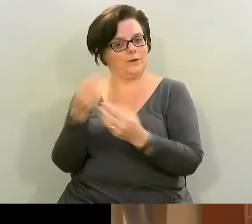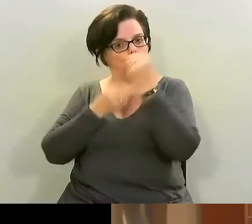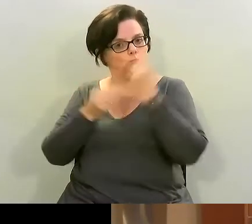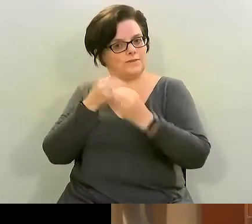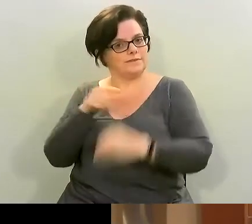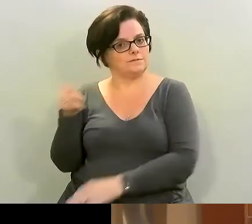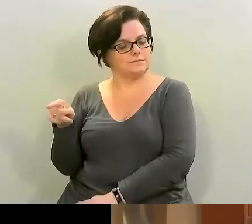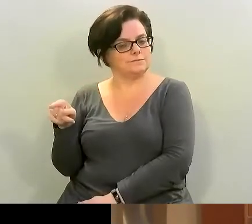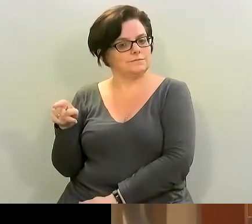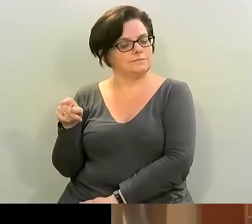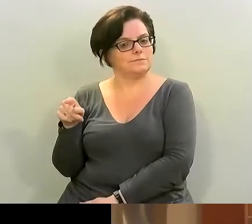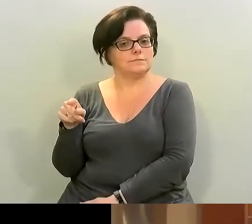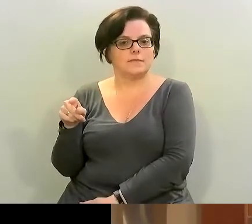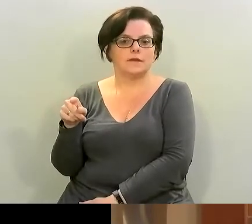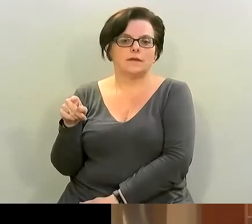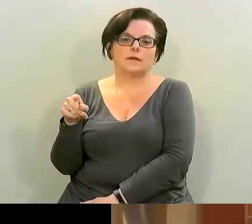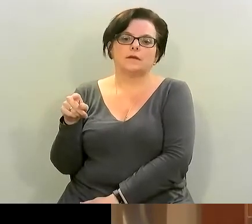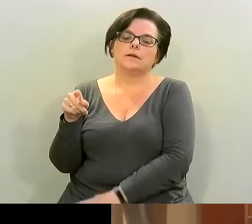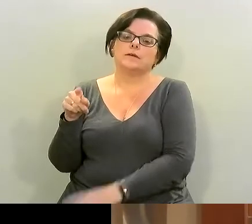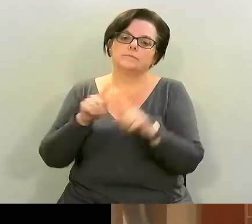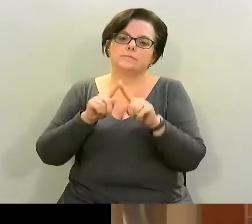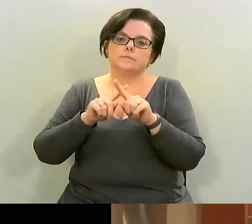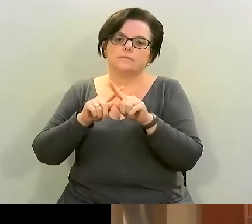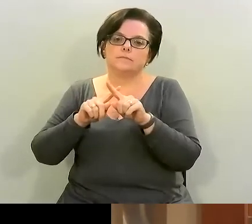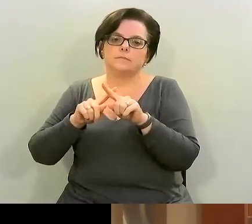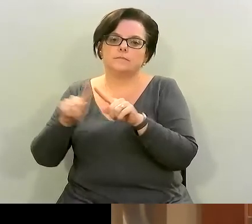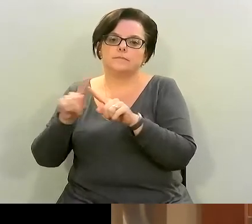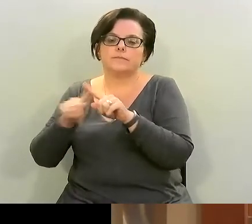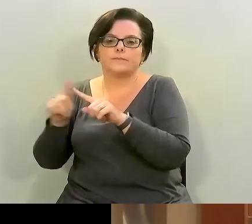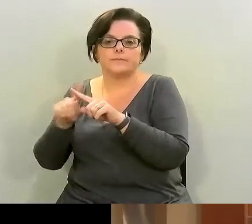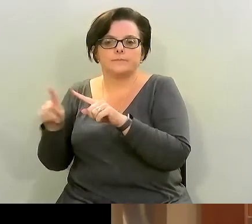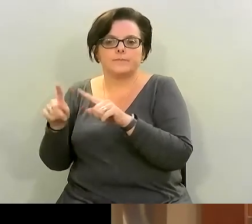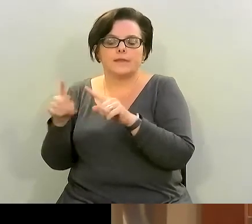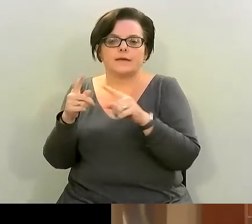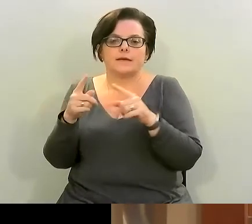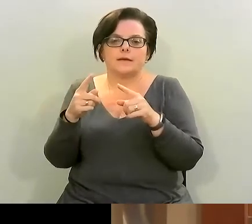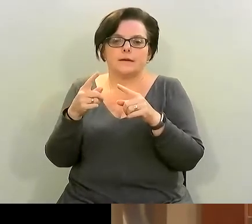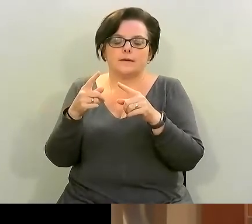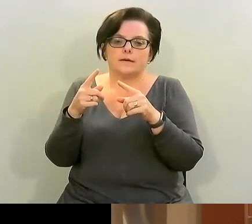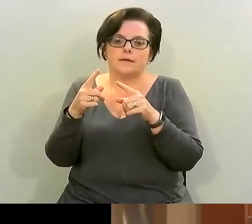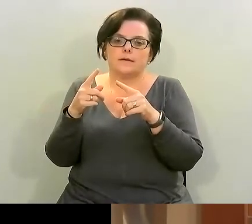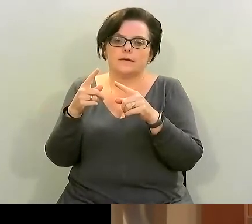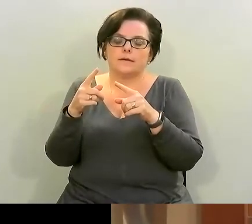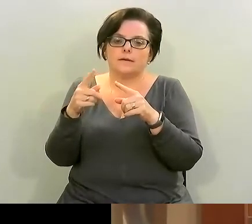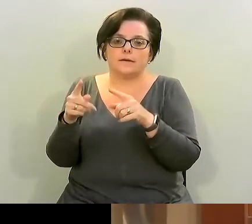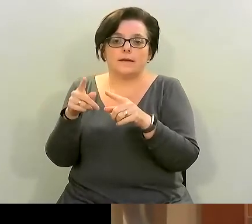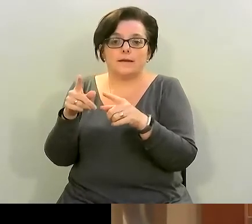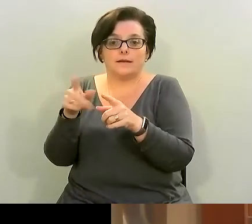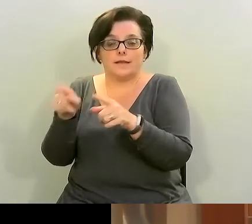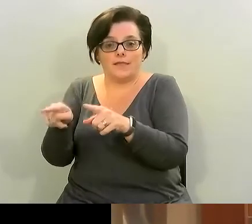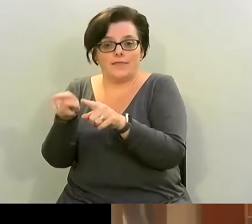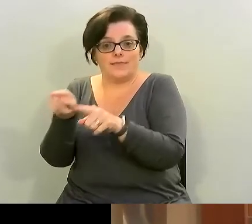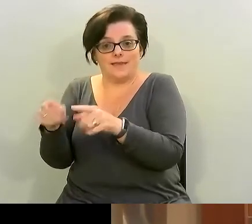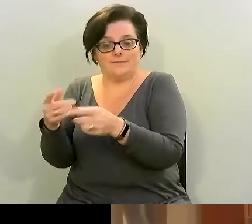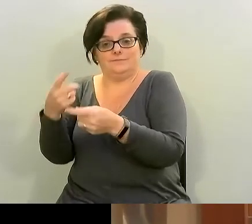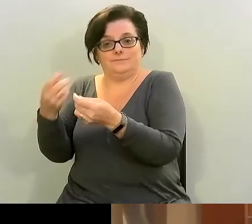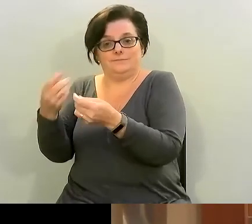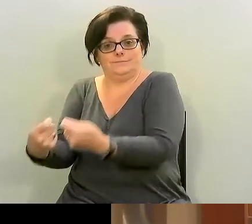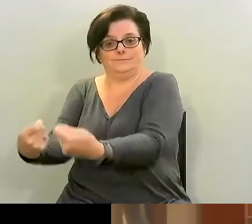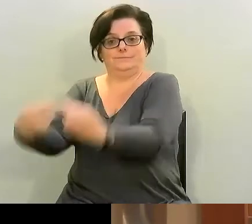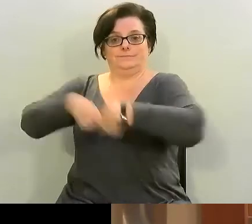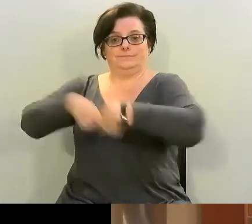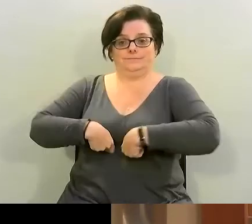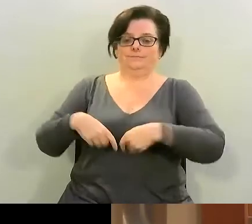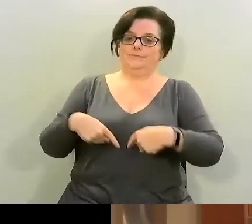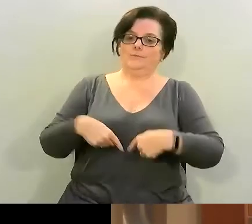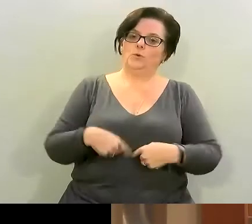of different bio nutrients in these different vegetables and greens feed back to the biodiversity of your gut